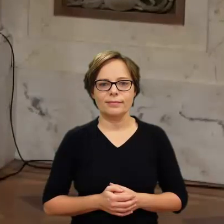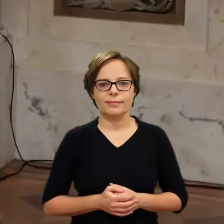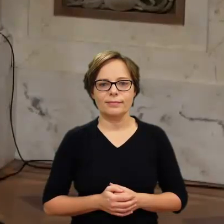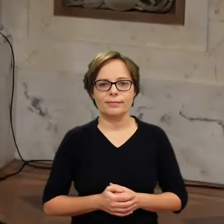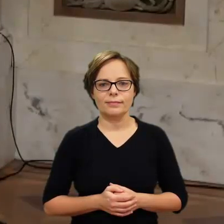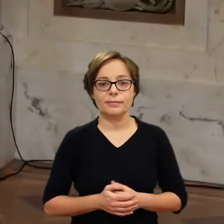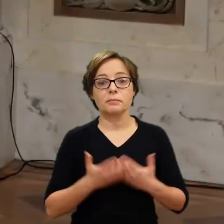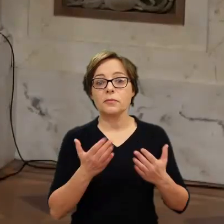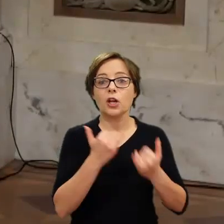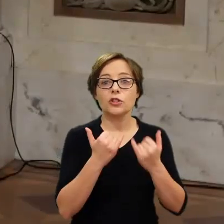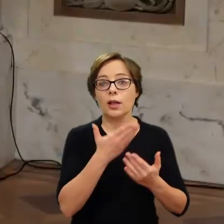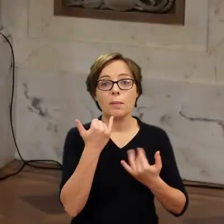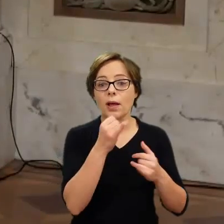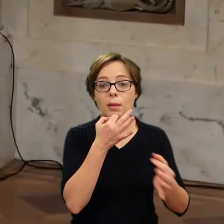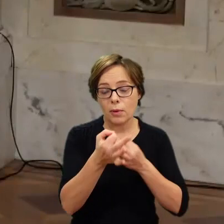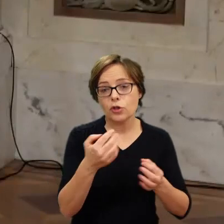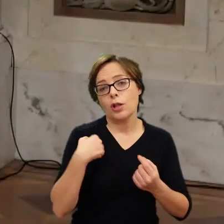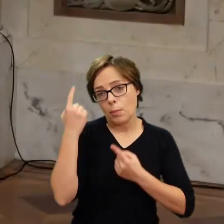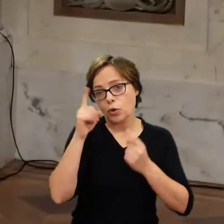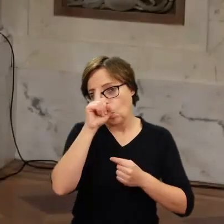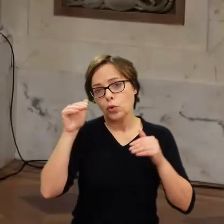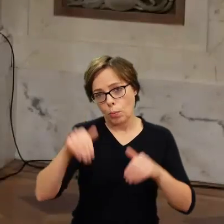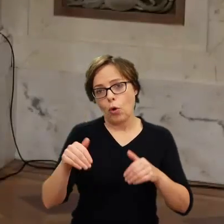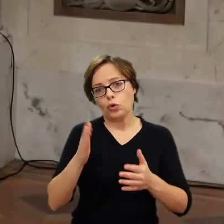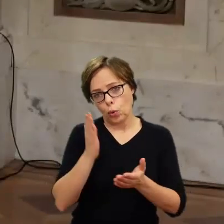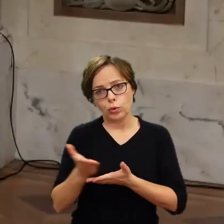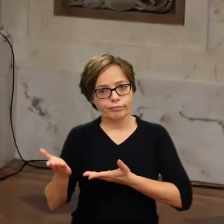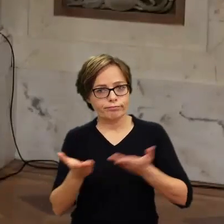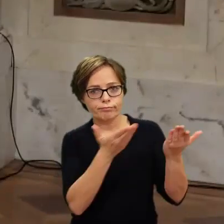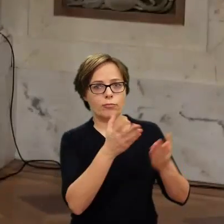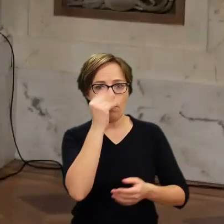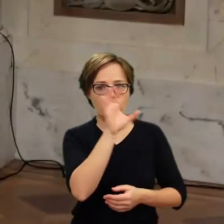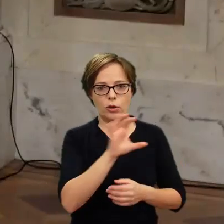So, unless there are other questions, I'm assuming people can go and see the painting, too. No? No.